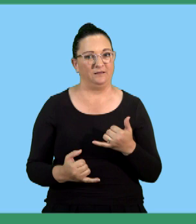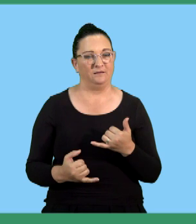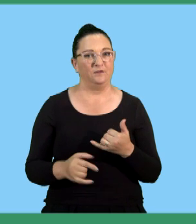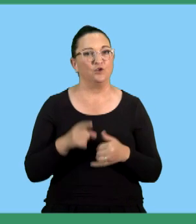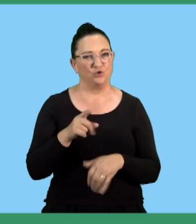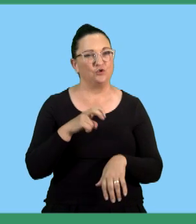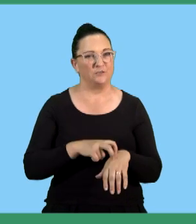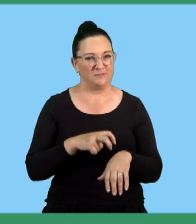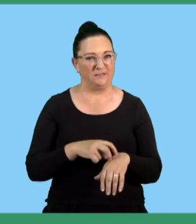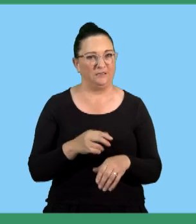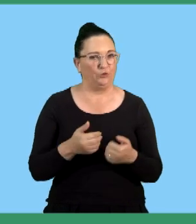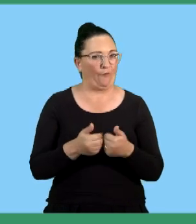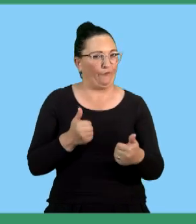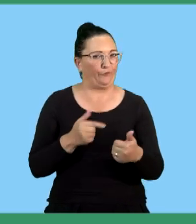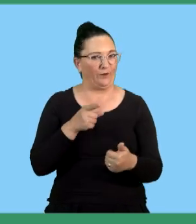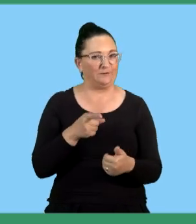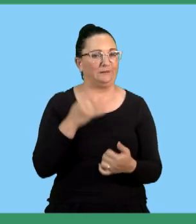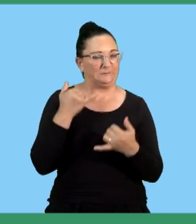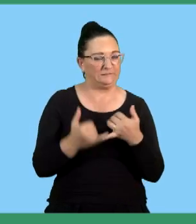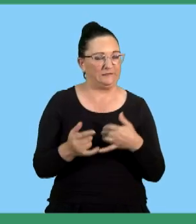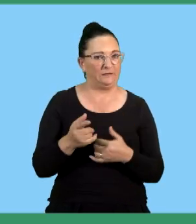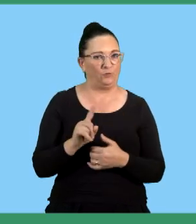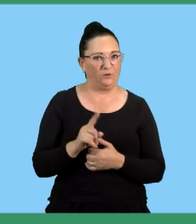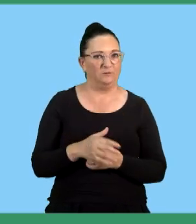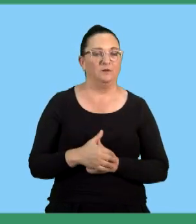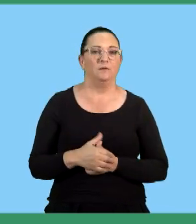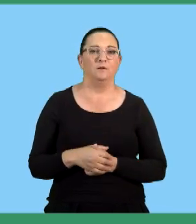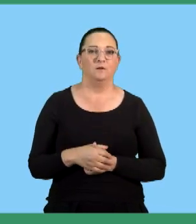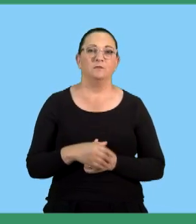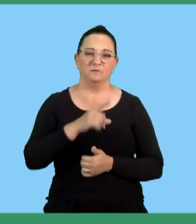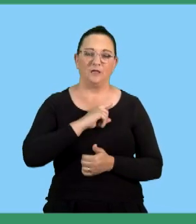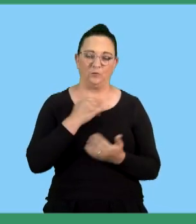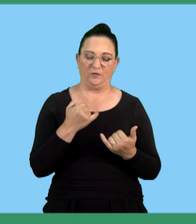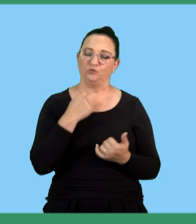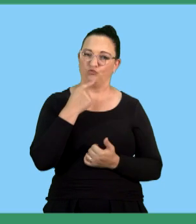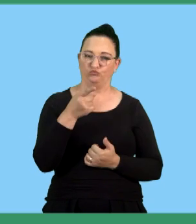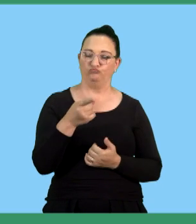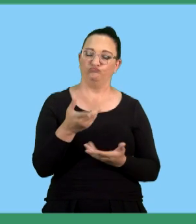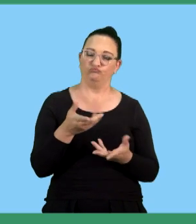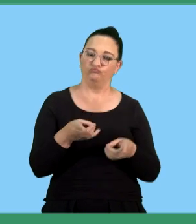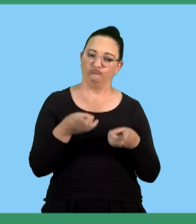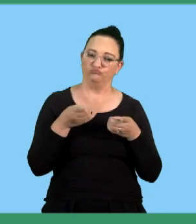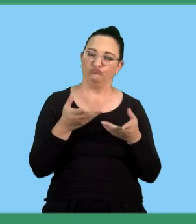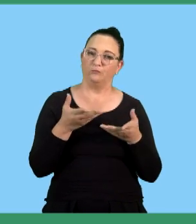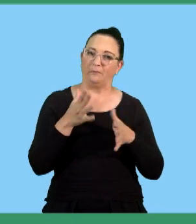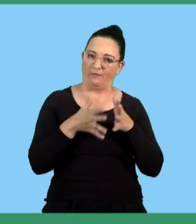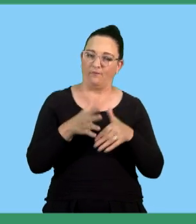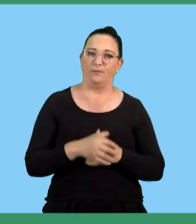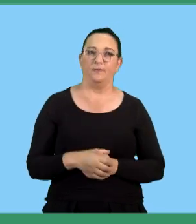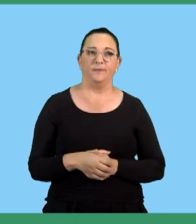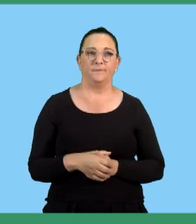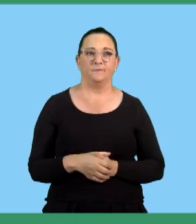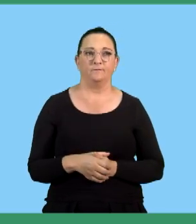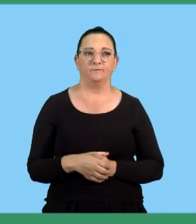you just need to try and avoid such common errors, learn from what you've just been told or taught rather.